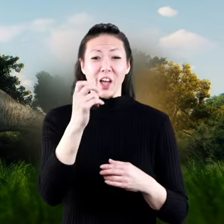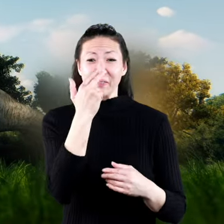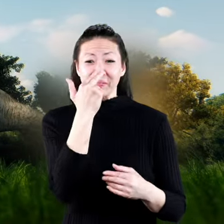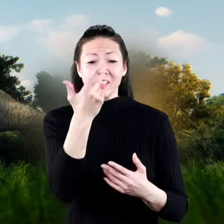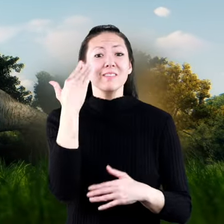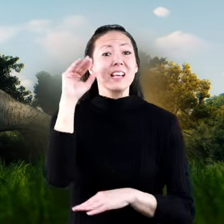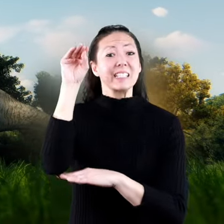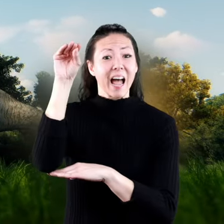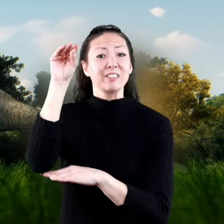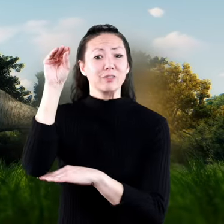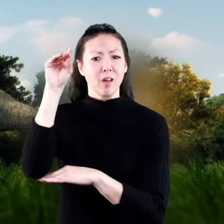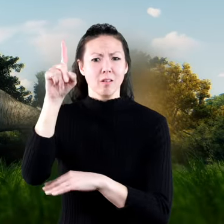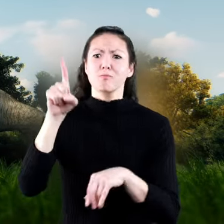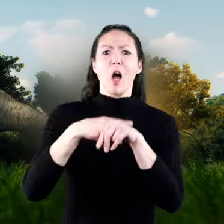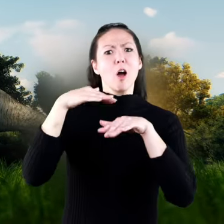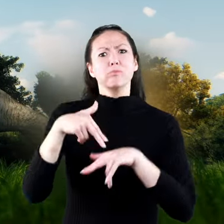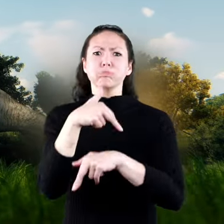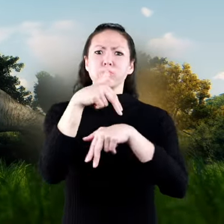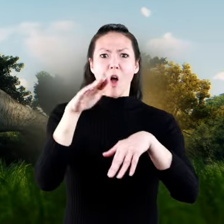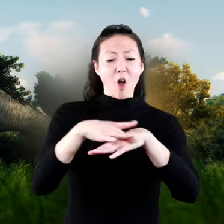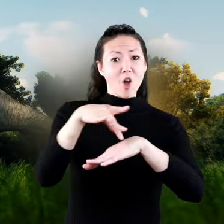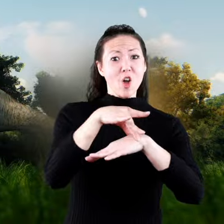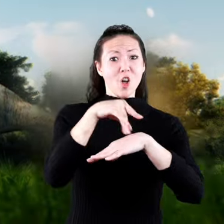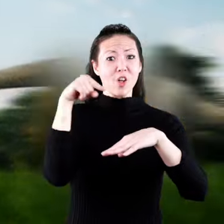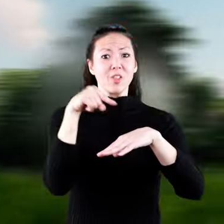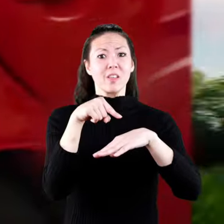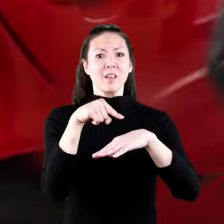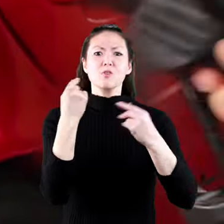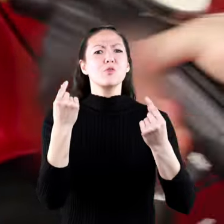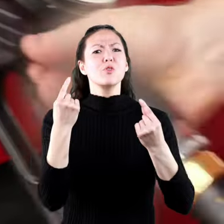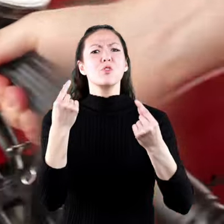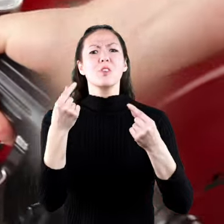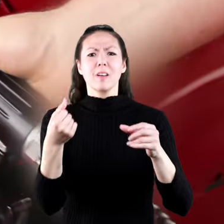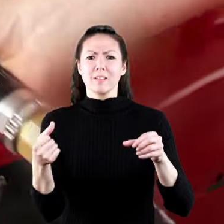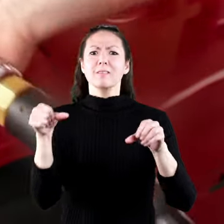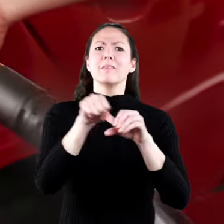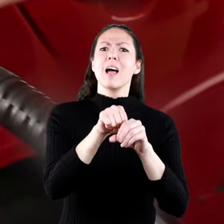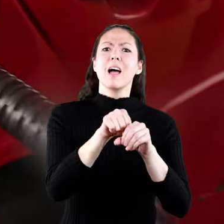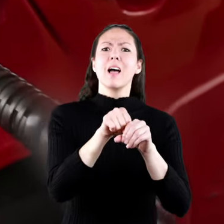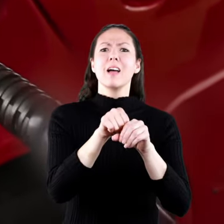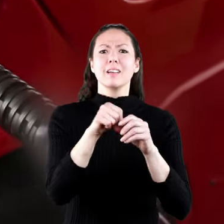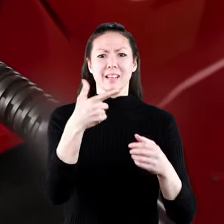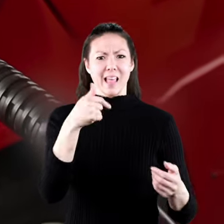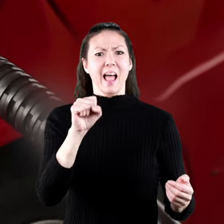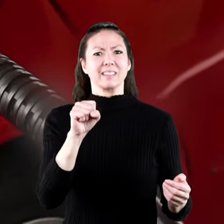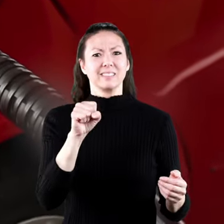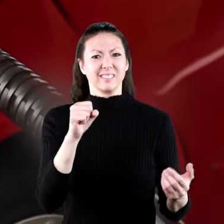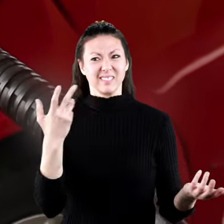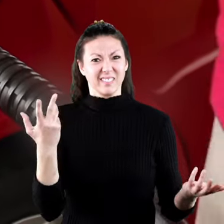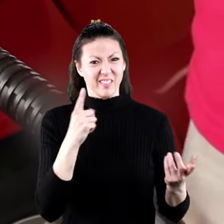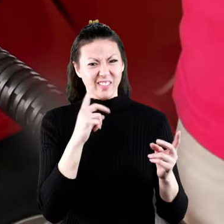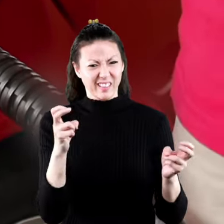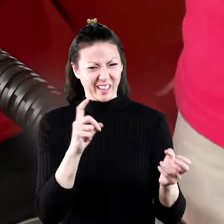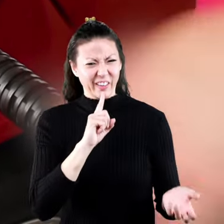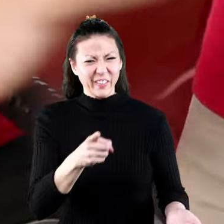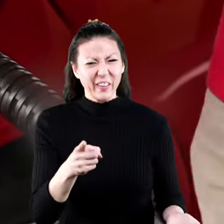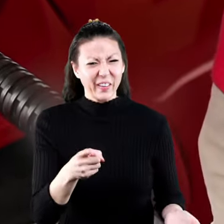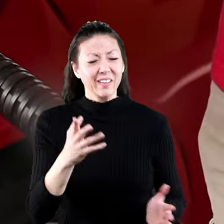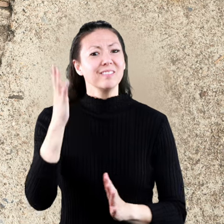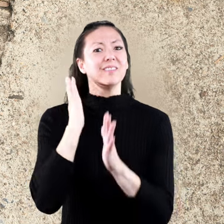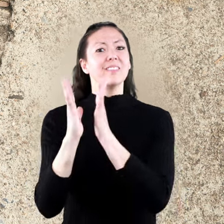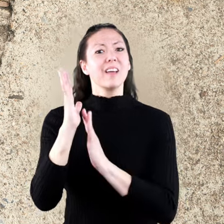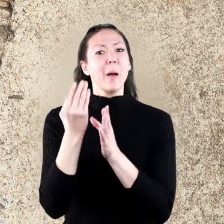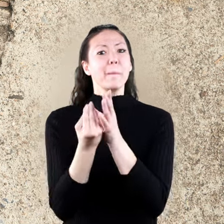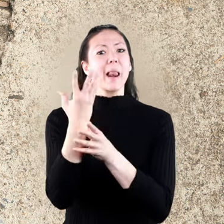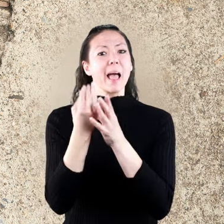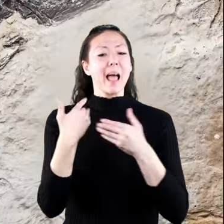someone joke that the dinosaurs that once roamed the earth can now be put in your car's gas tank. It's kinda true.